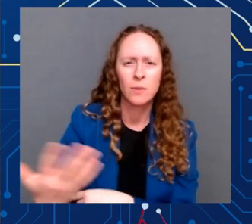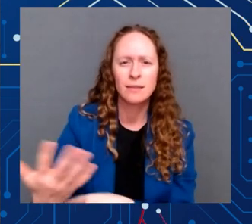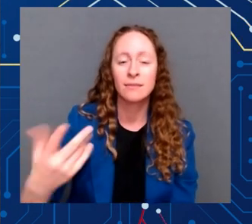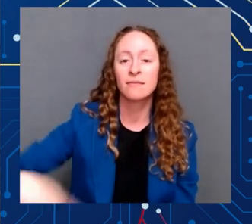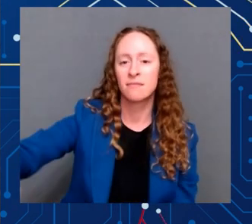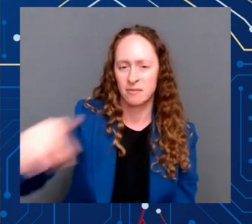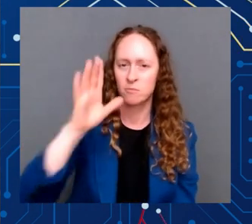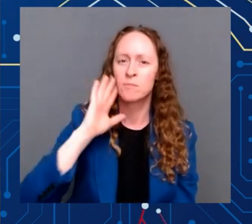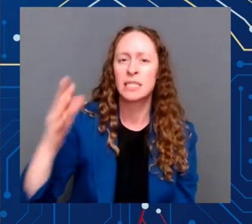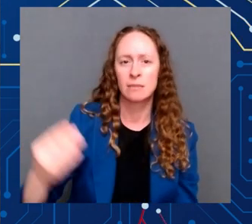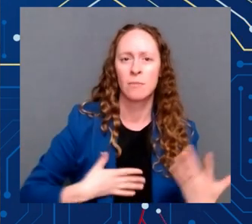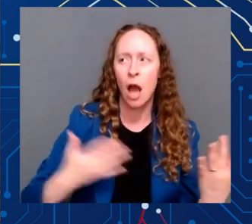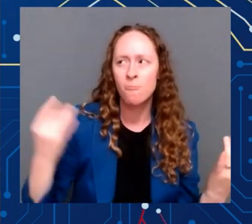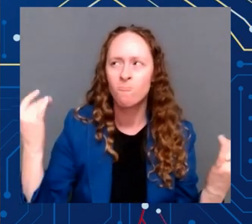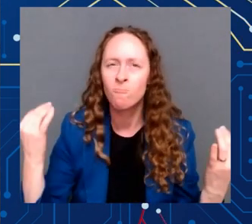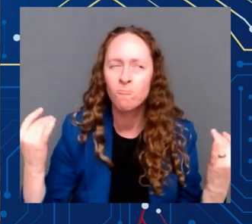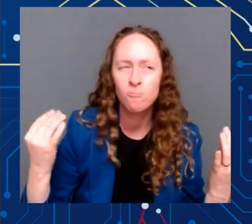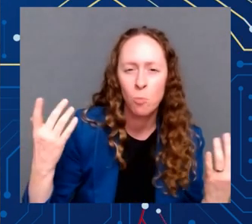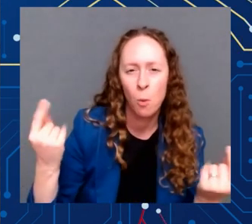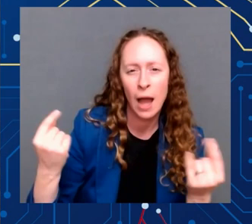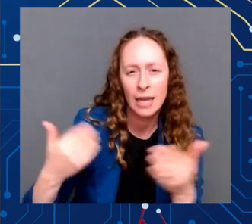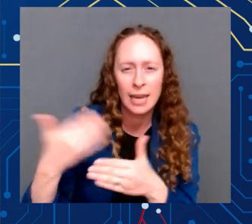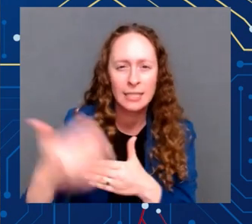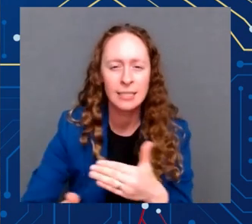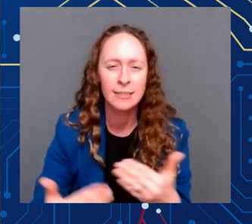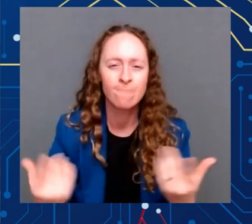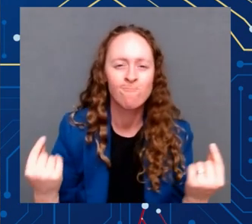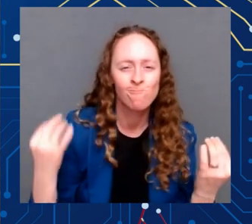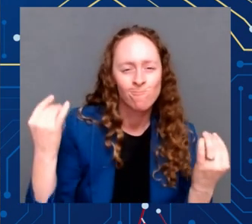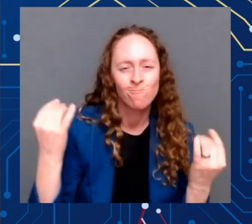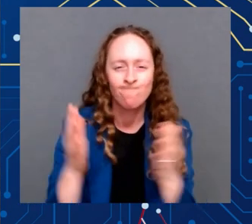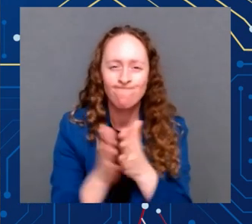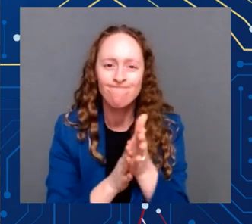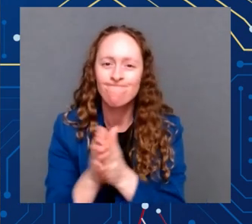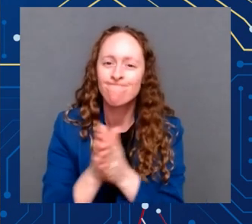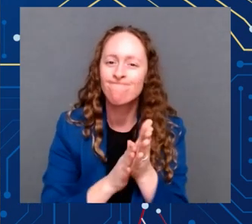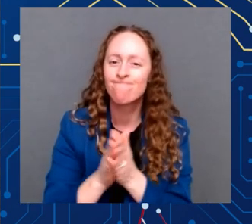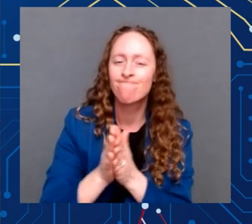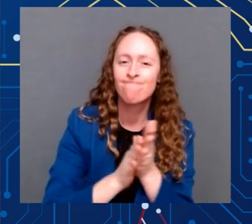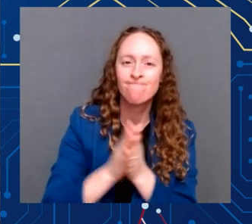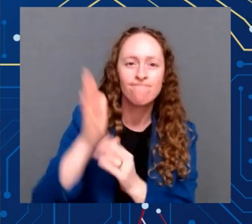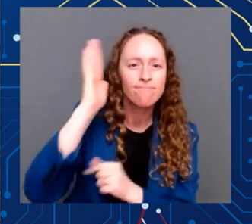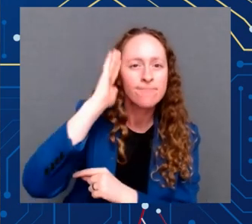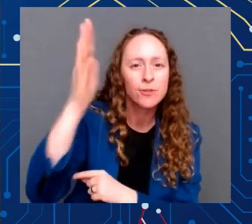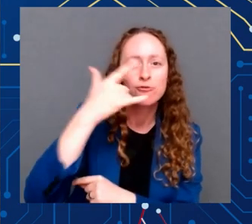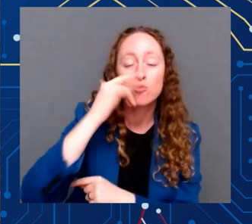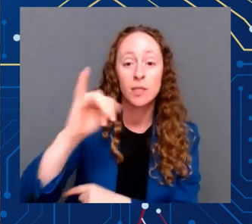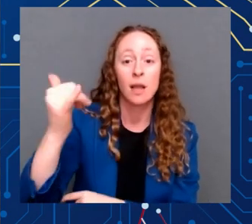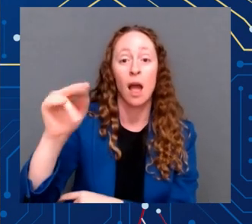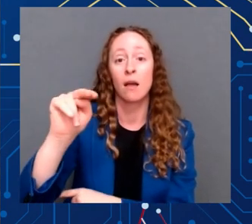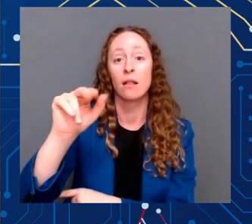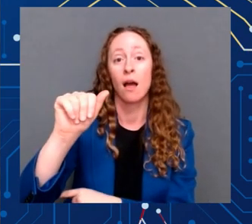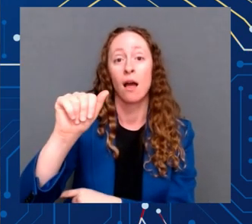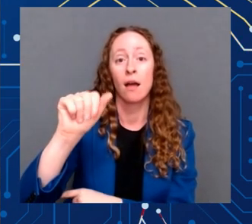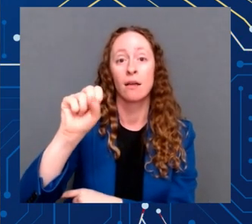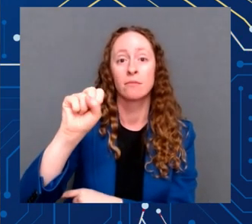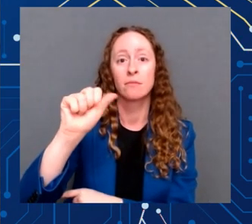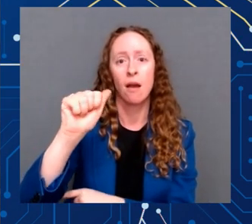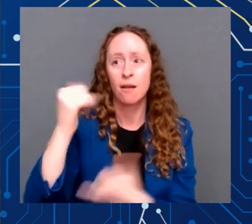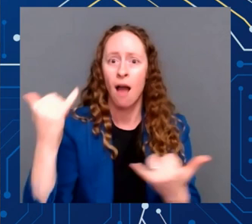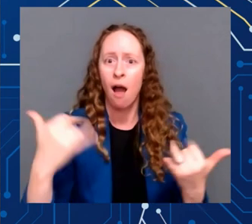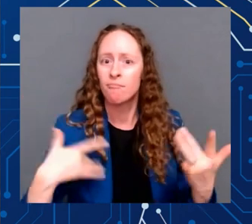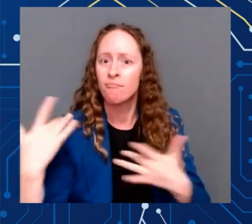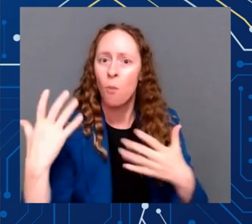NASA has a mission going back to the Moon, then to Mars, the Sun, and beyond, capturing, capturing images of distant